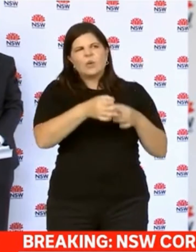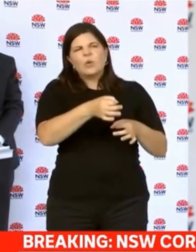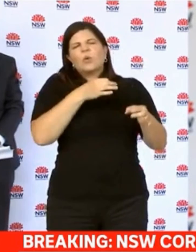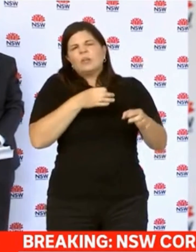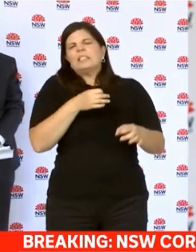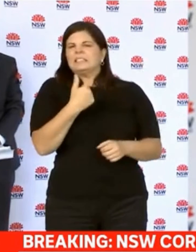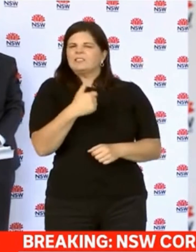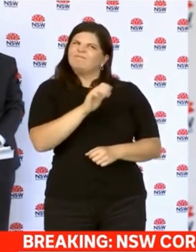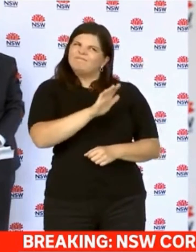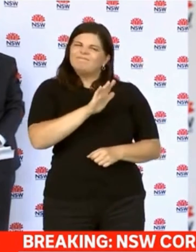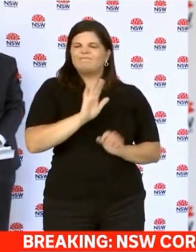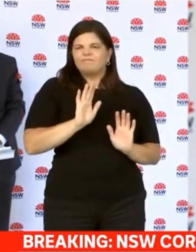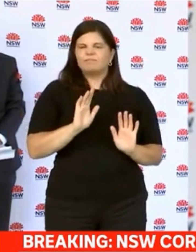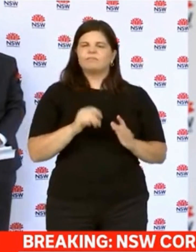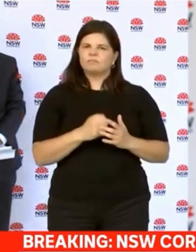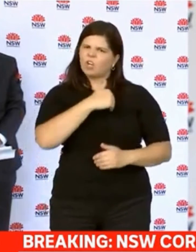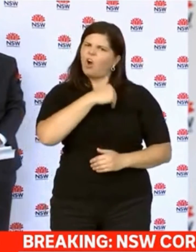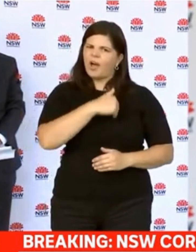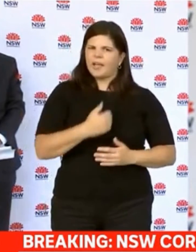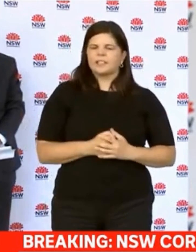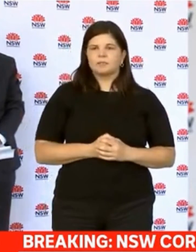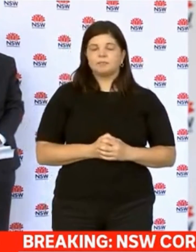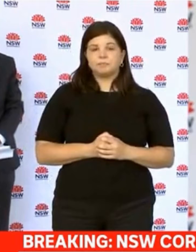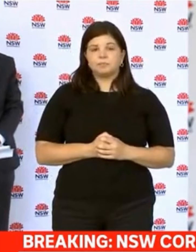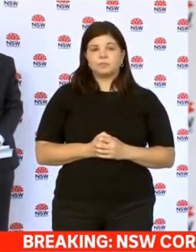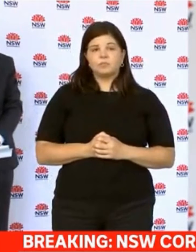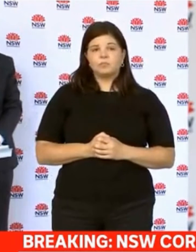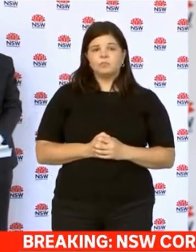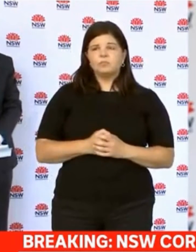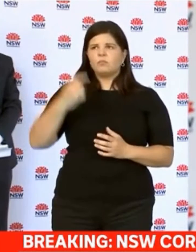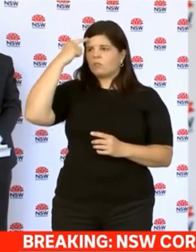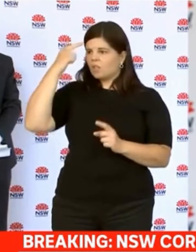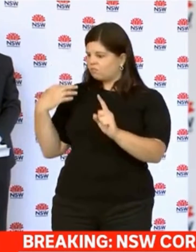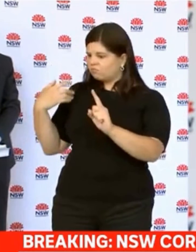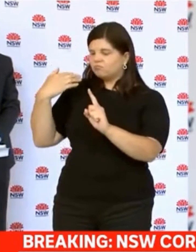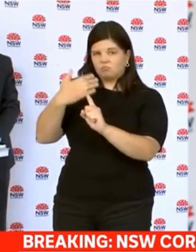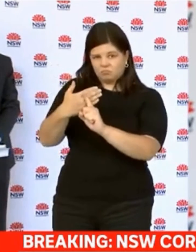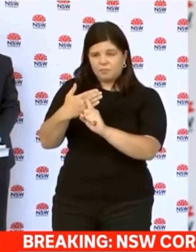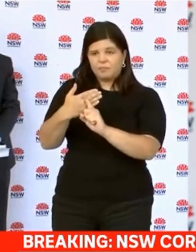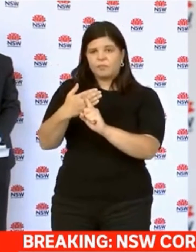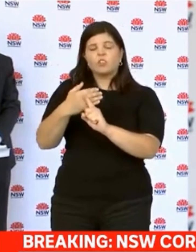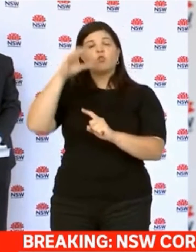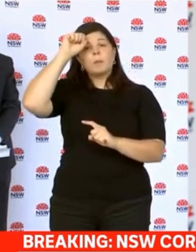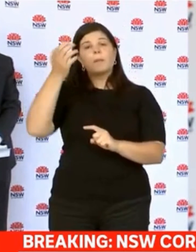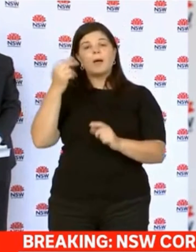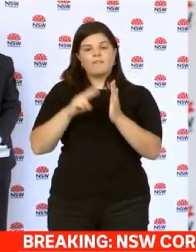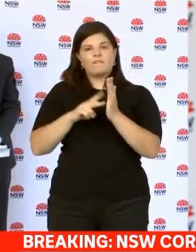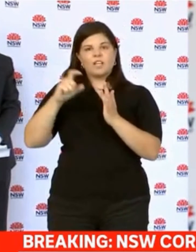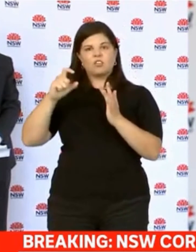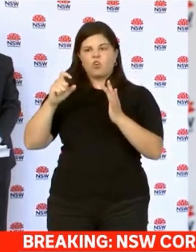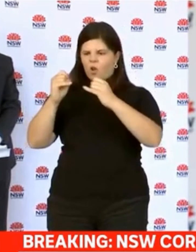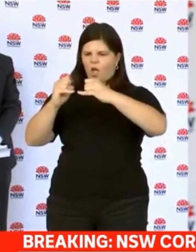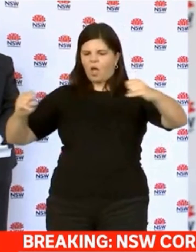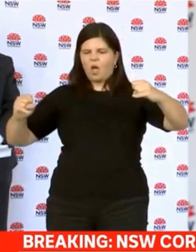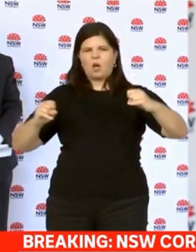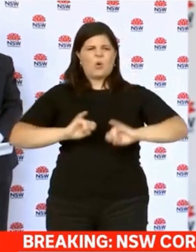we take on borders, on other issues, I mean, it took us quite a considerable time to close the Victorian border. We knew the